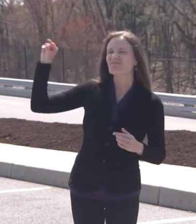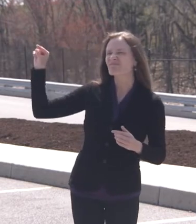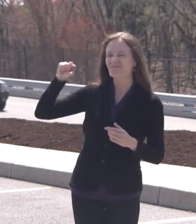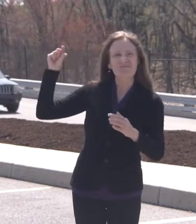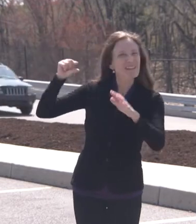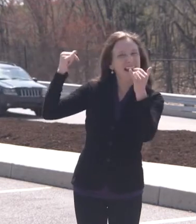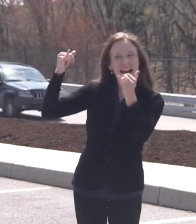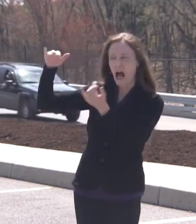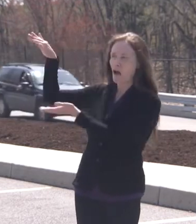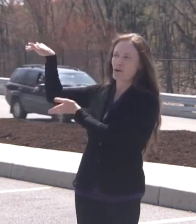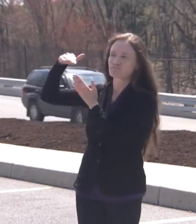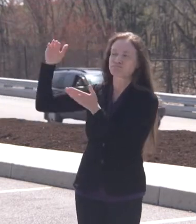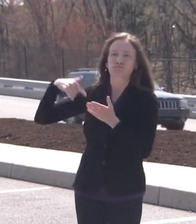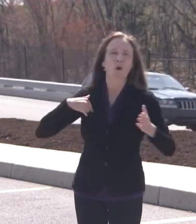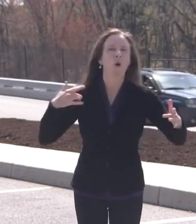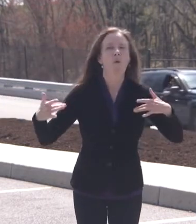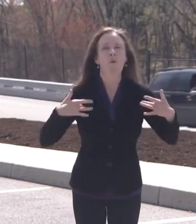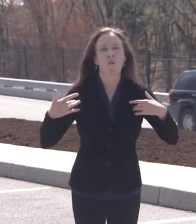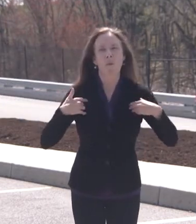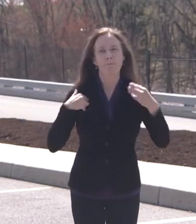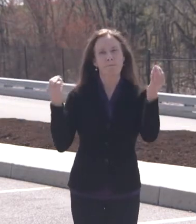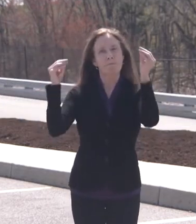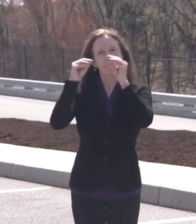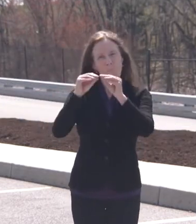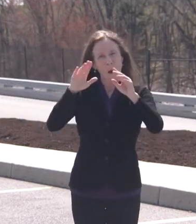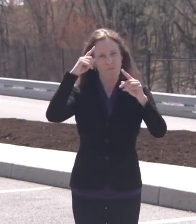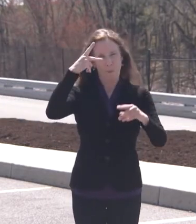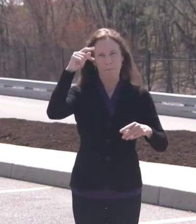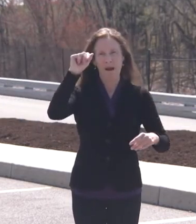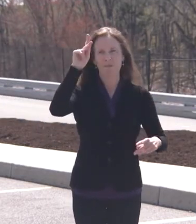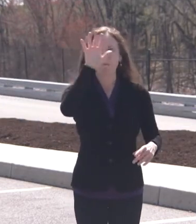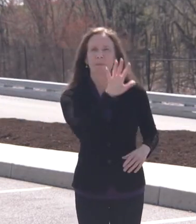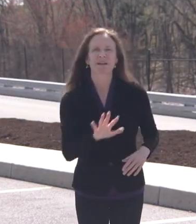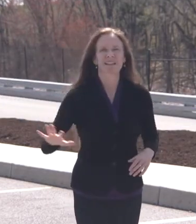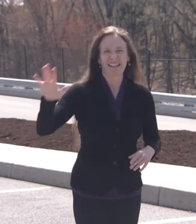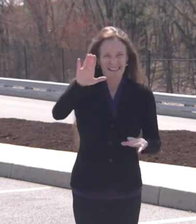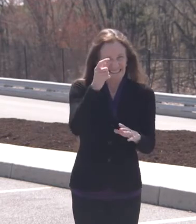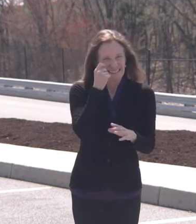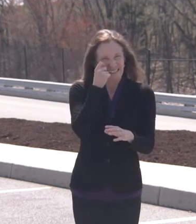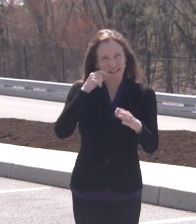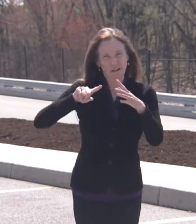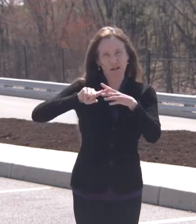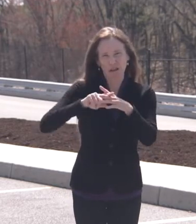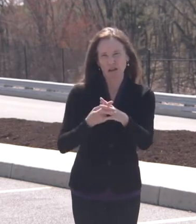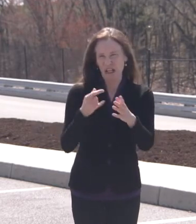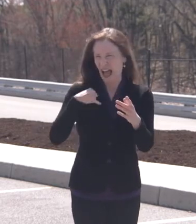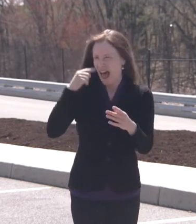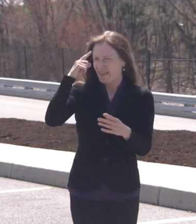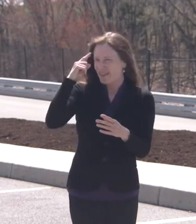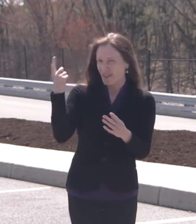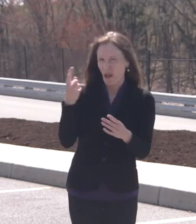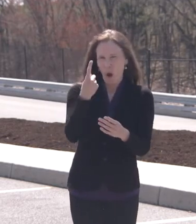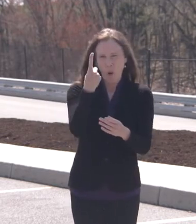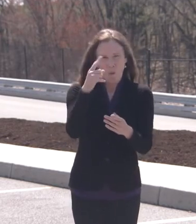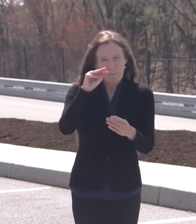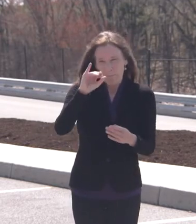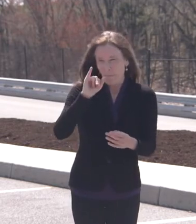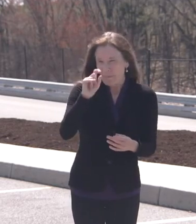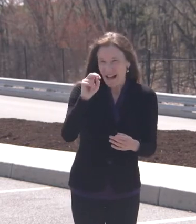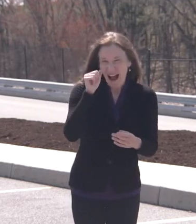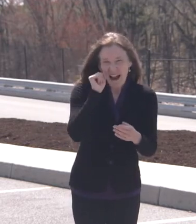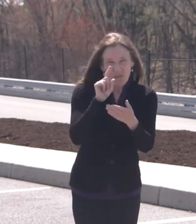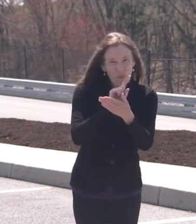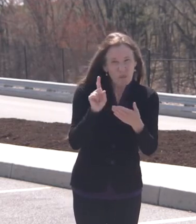a million a week around there. When we started this 1A, you know, we were, what,